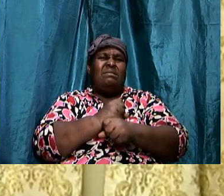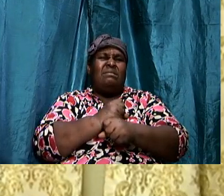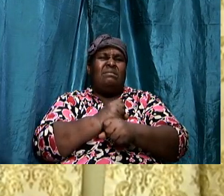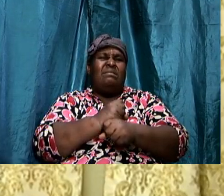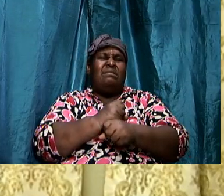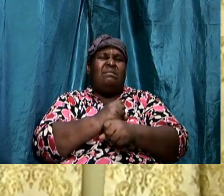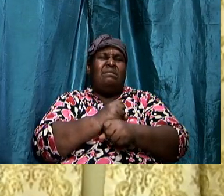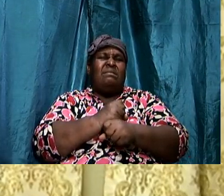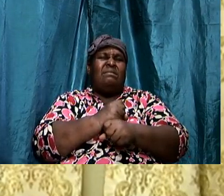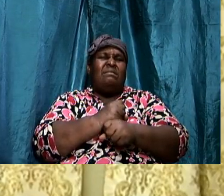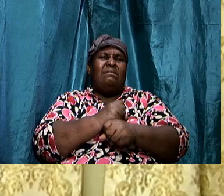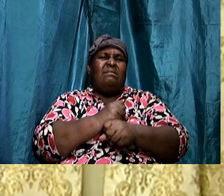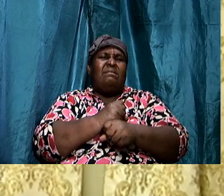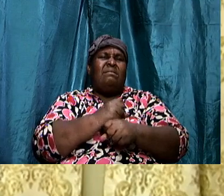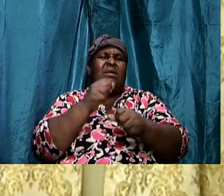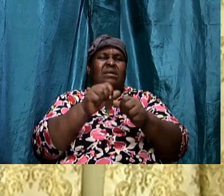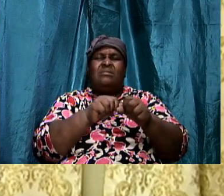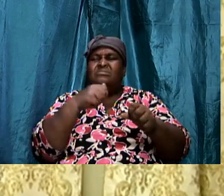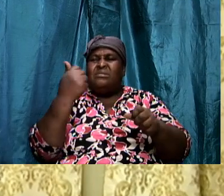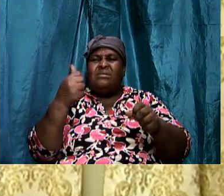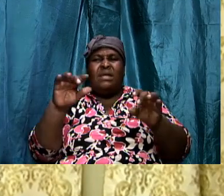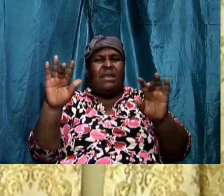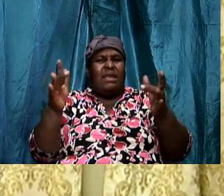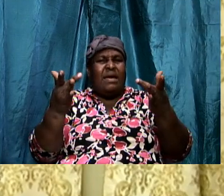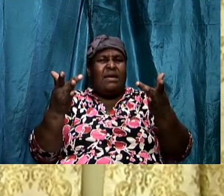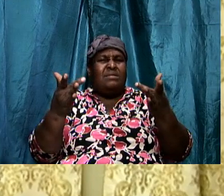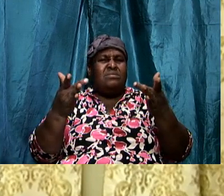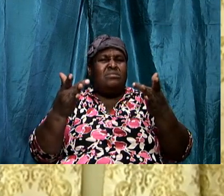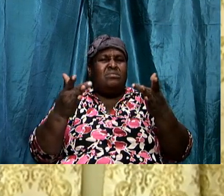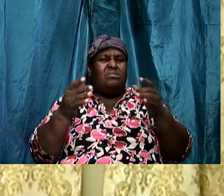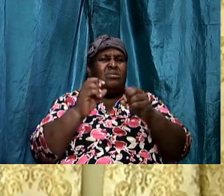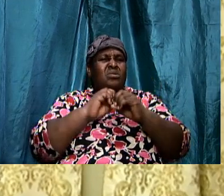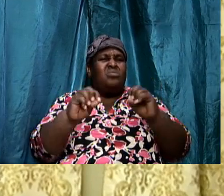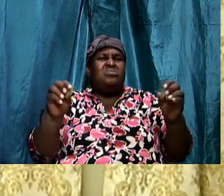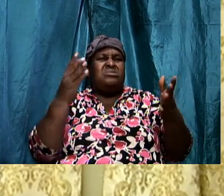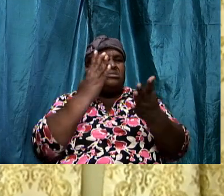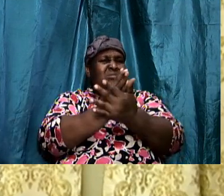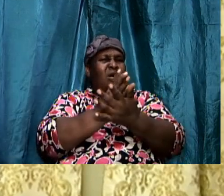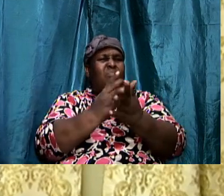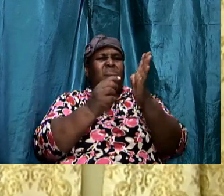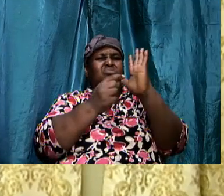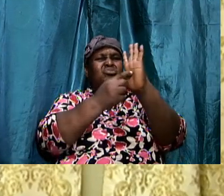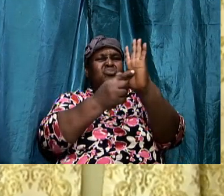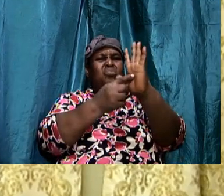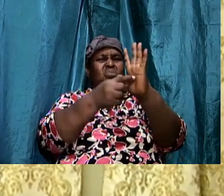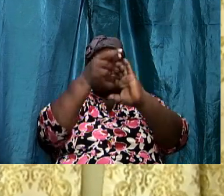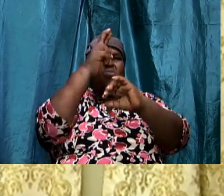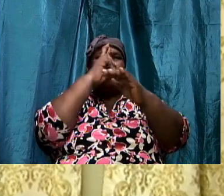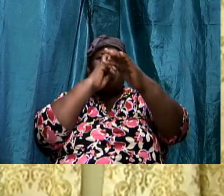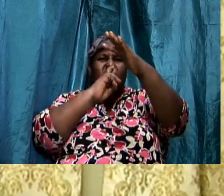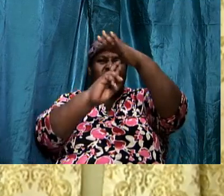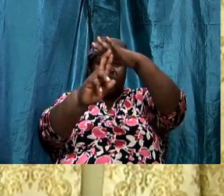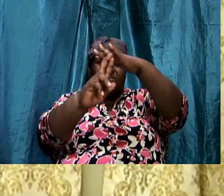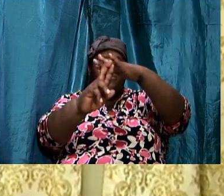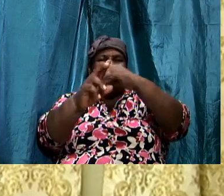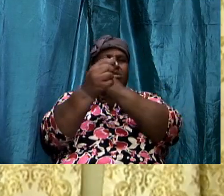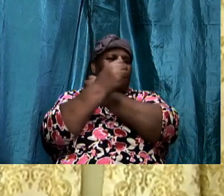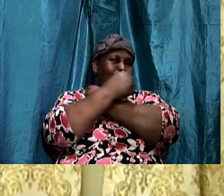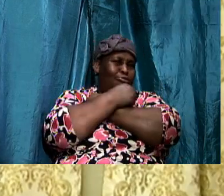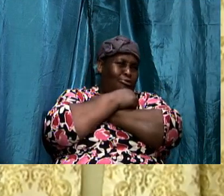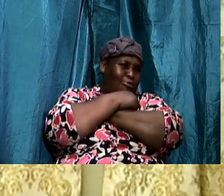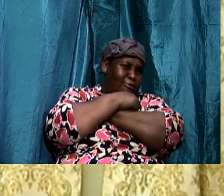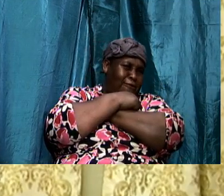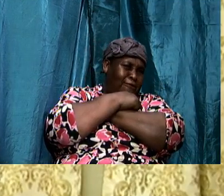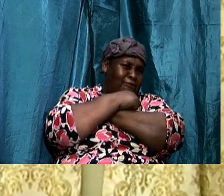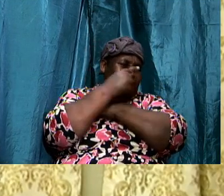we not even show respect. And love. And give reverence to each other. You know in terms of the